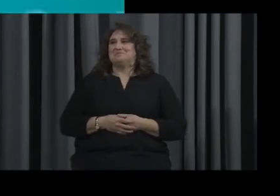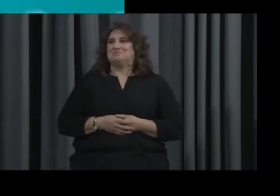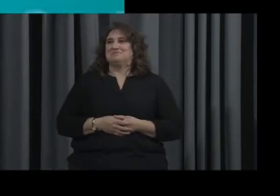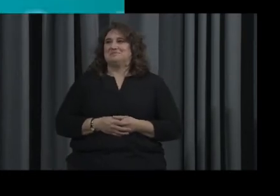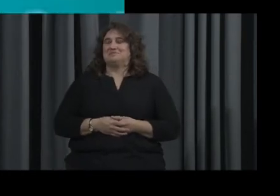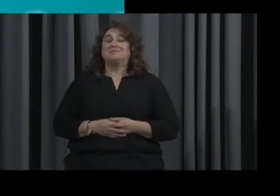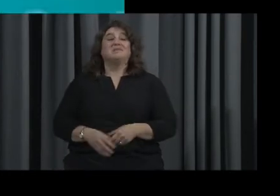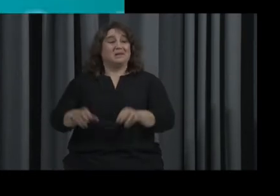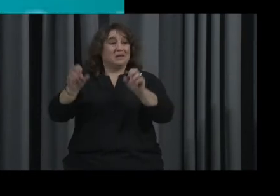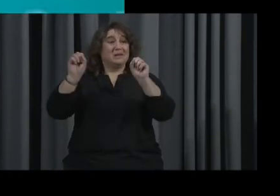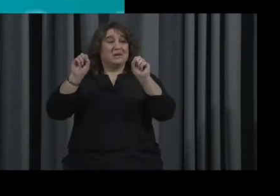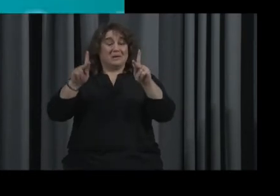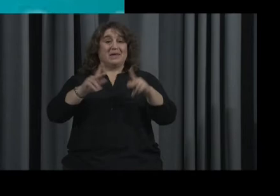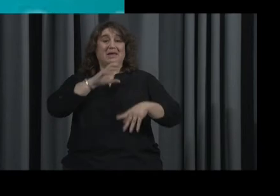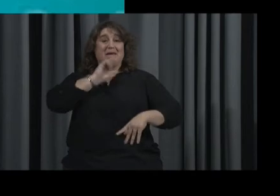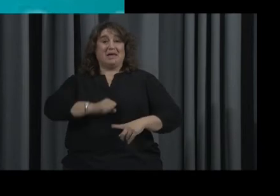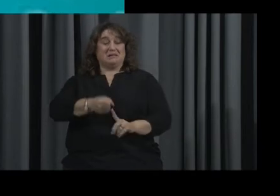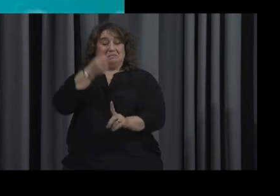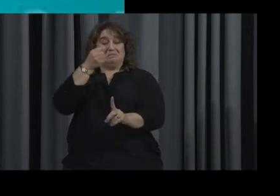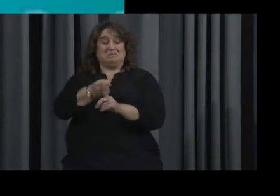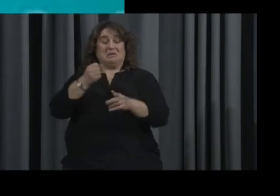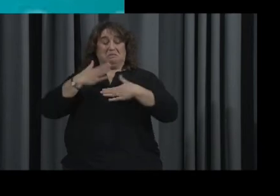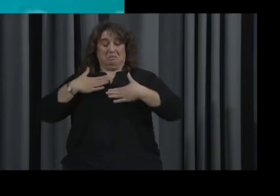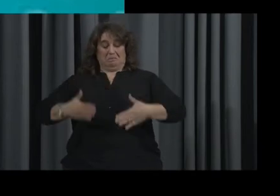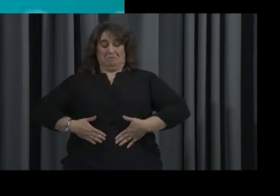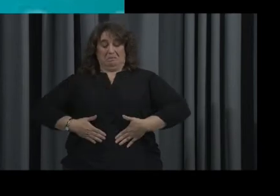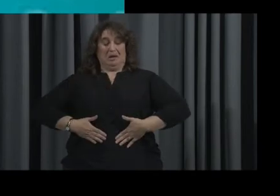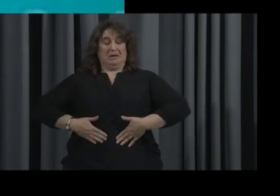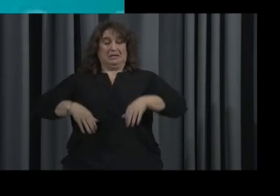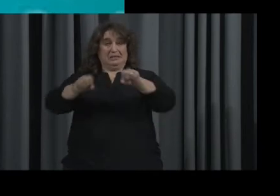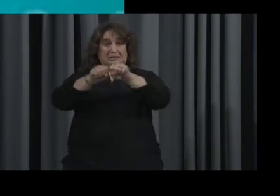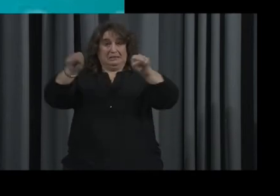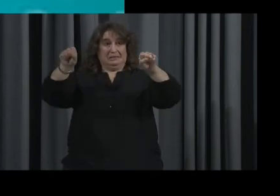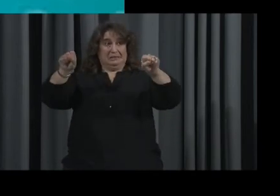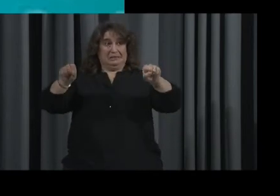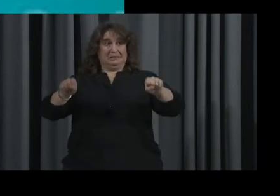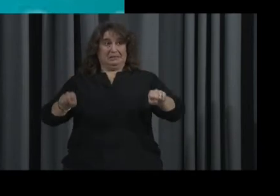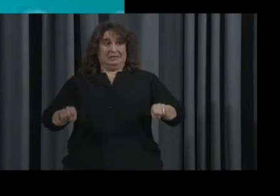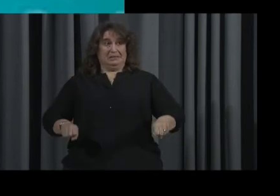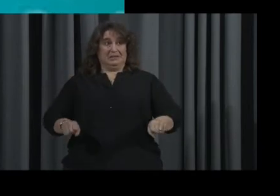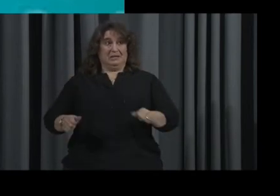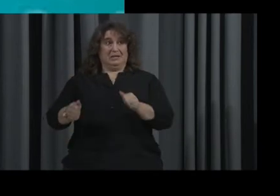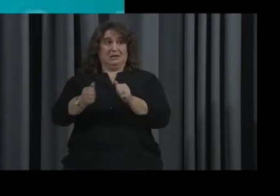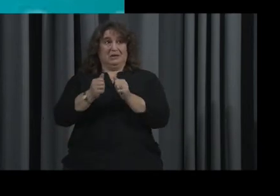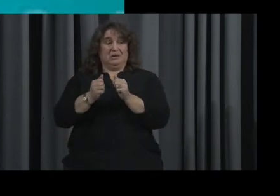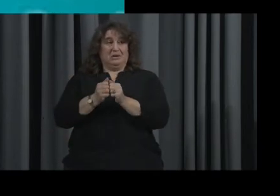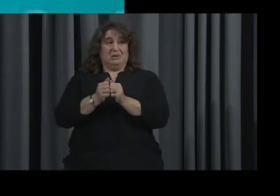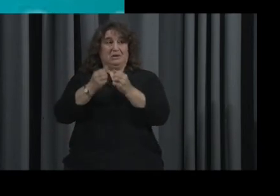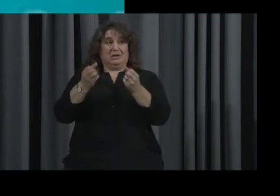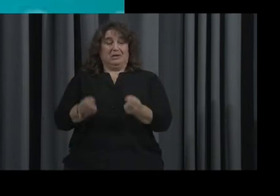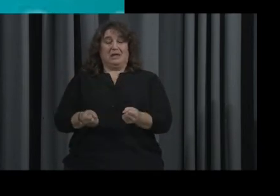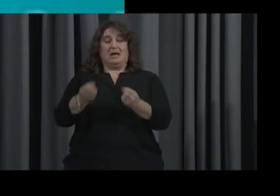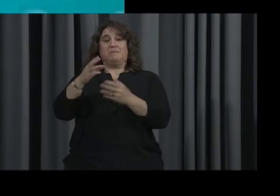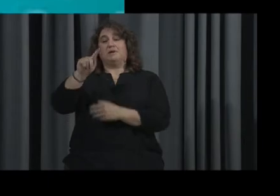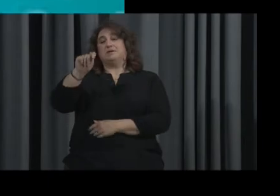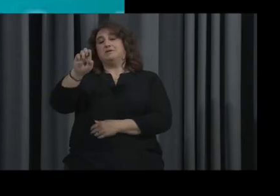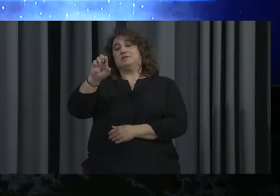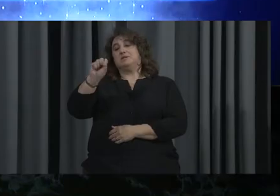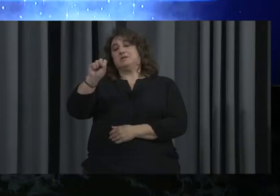All right. So, age affects this body organ or system through the decline of the level of testosterone.